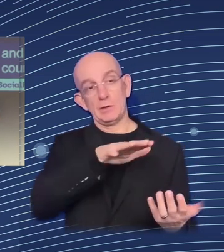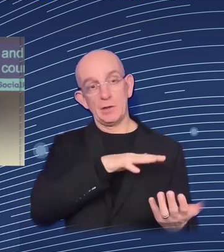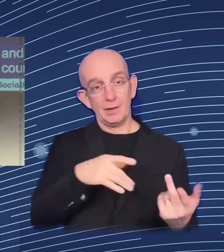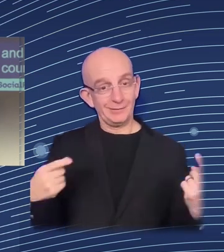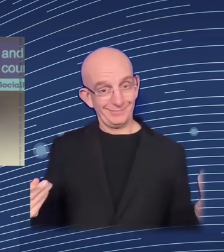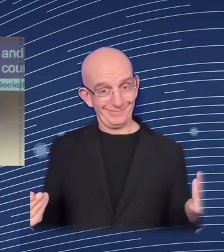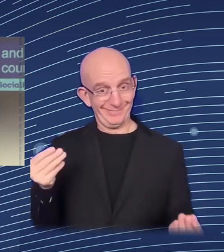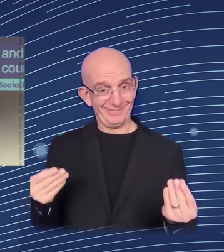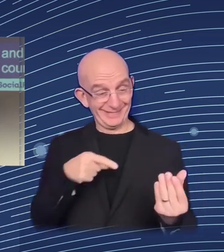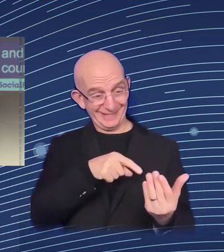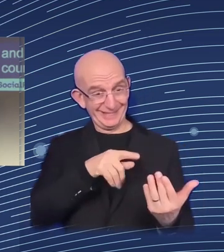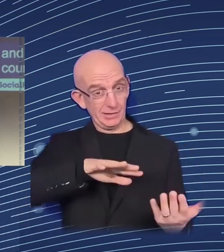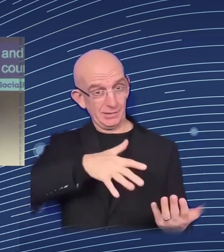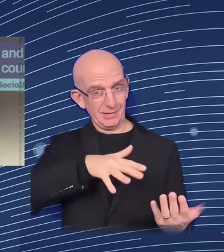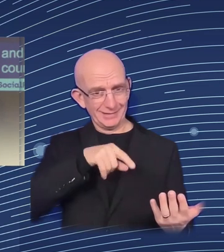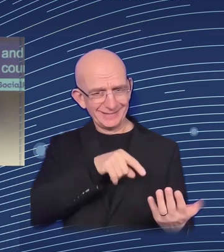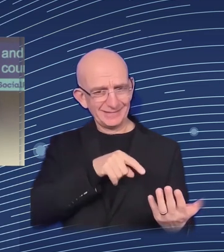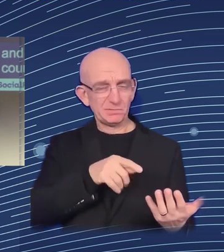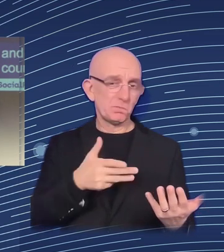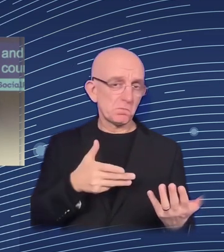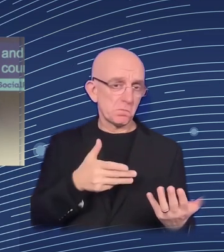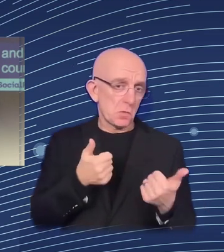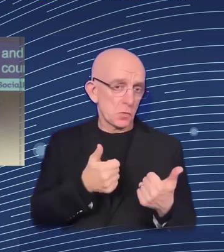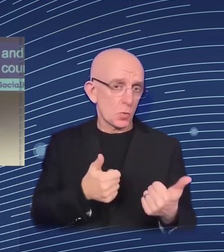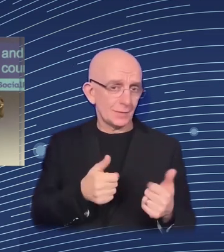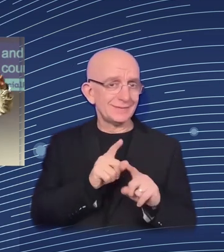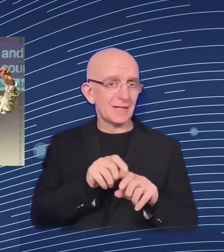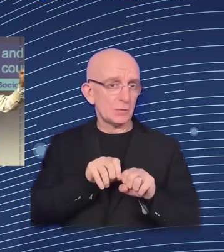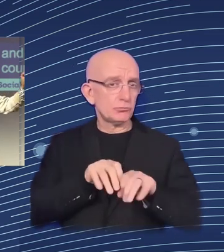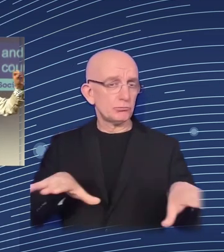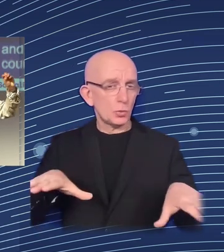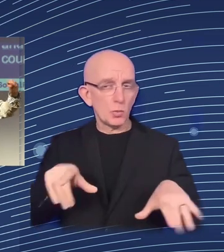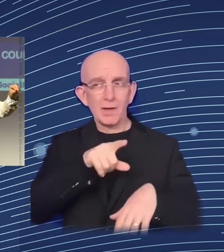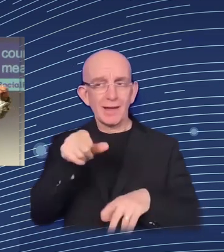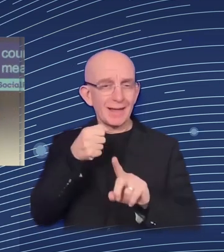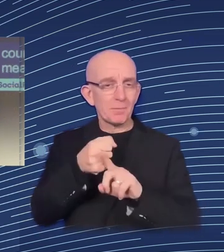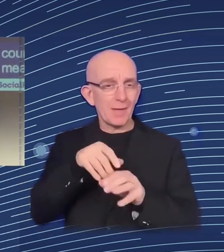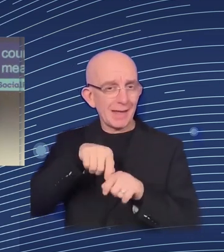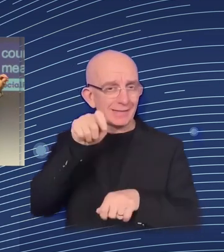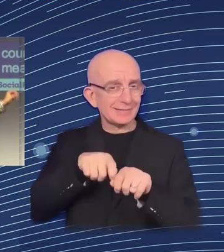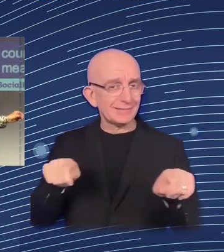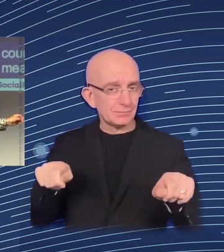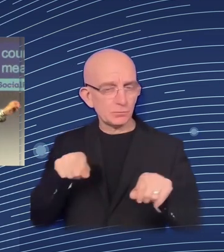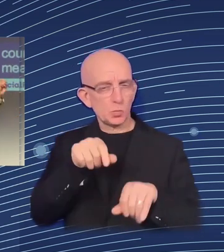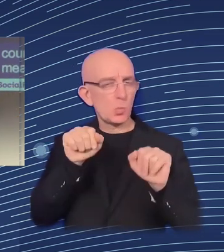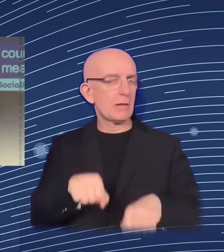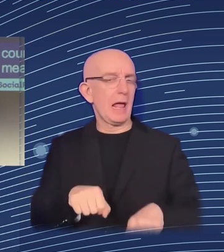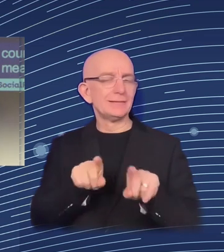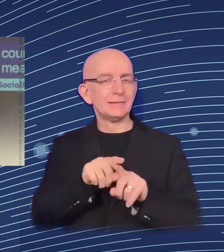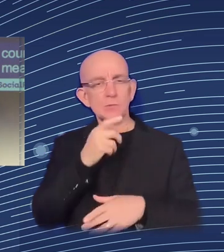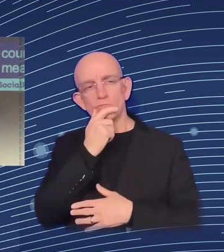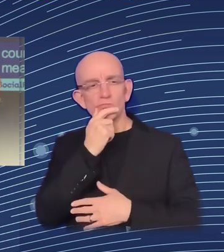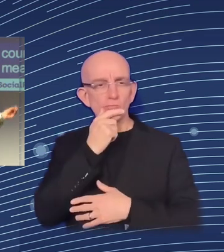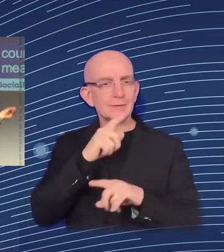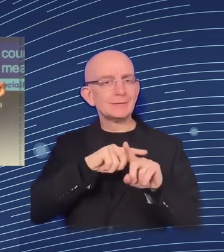groups of the population. So you can assess whether the impact has been better for women than for men, for the richer or for the